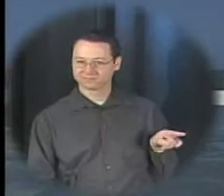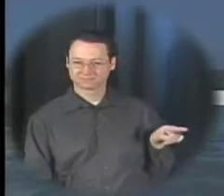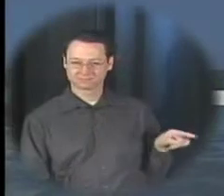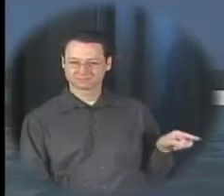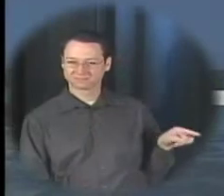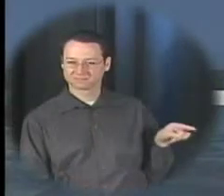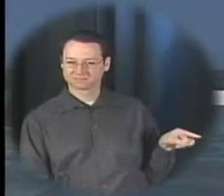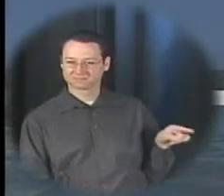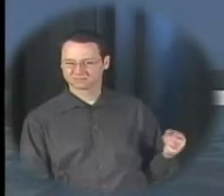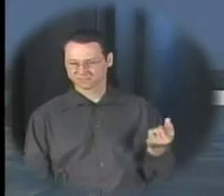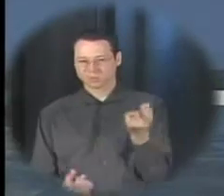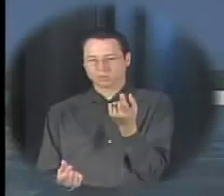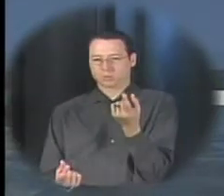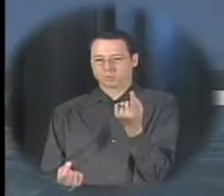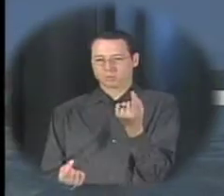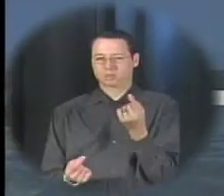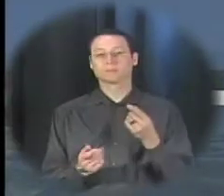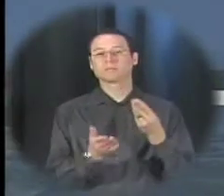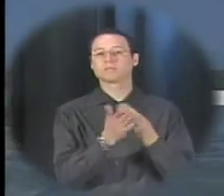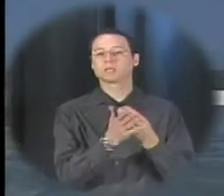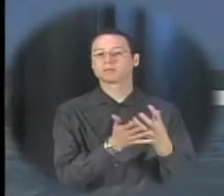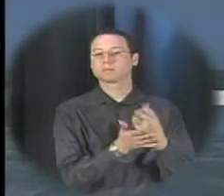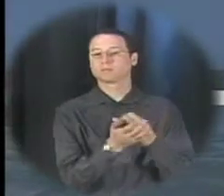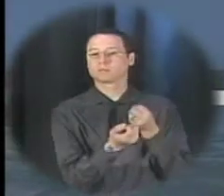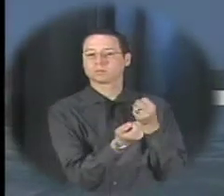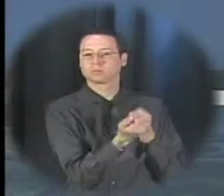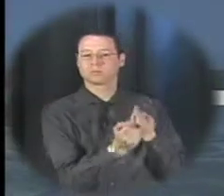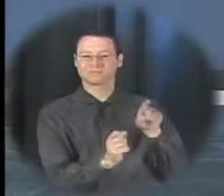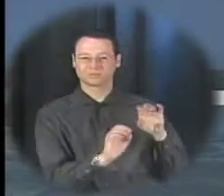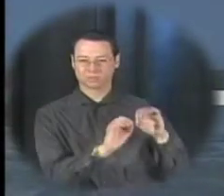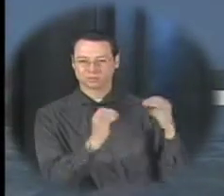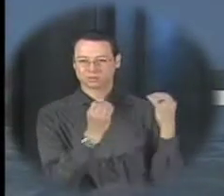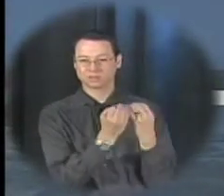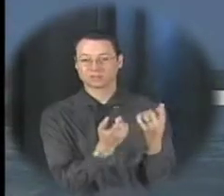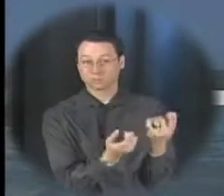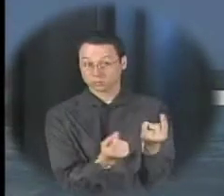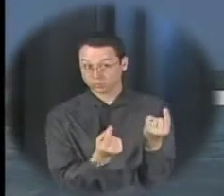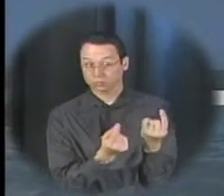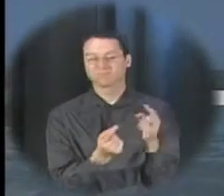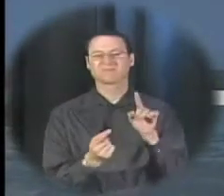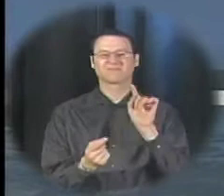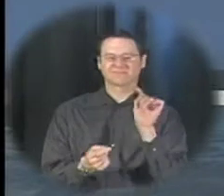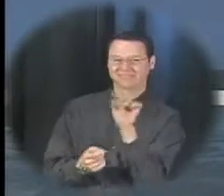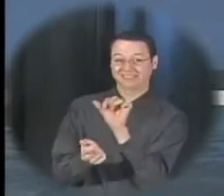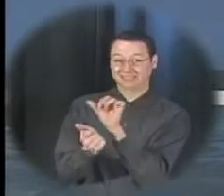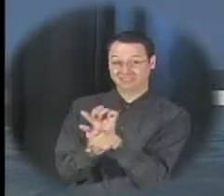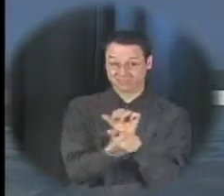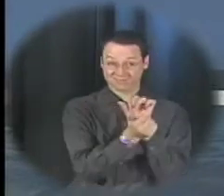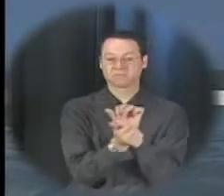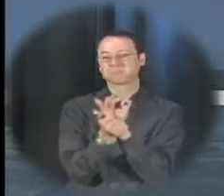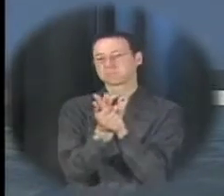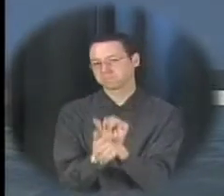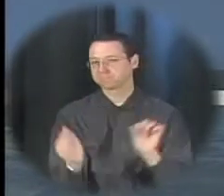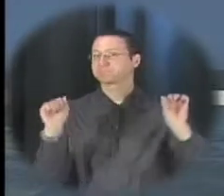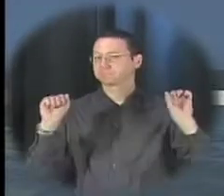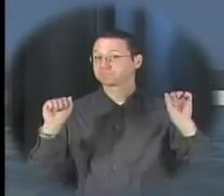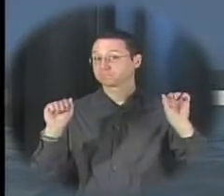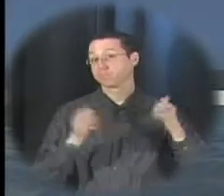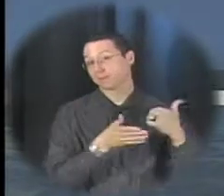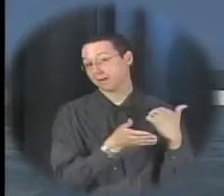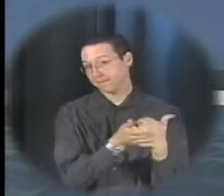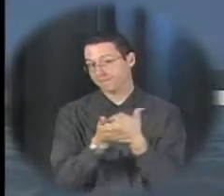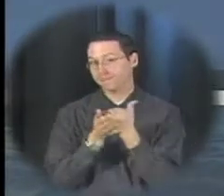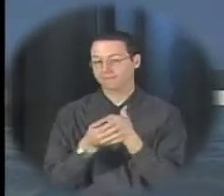slavery which raises money for an organization called loose change to loosen chains this raises money to end modern day